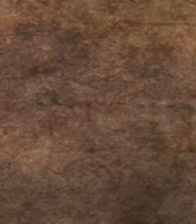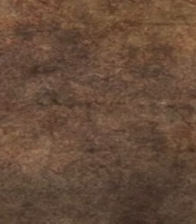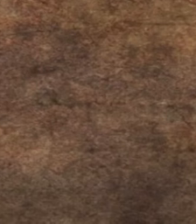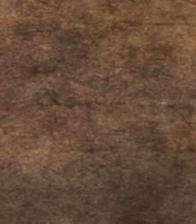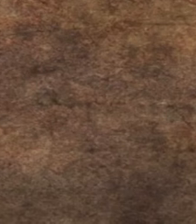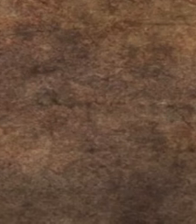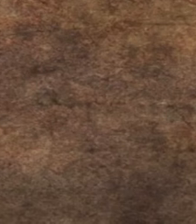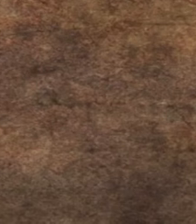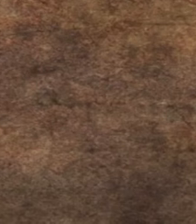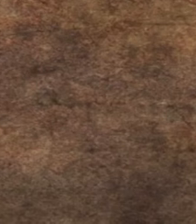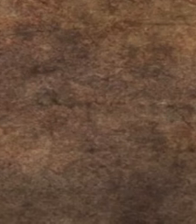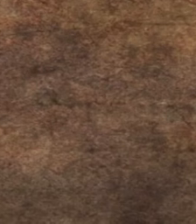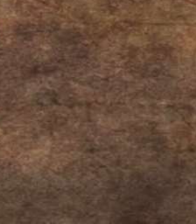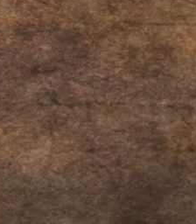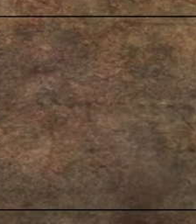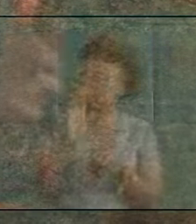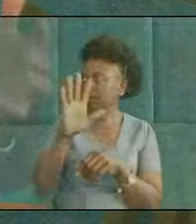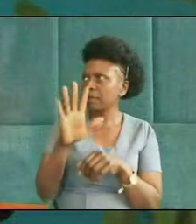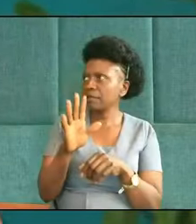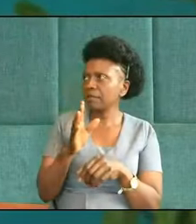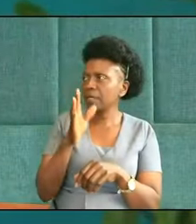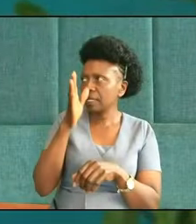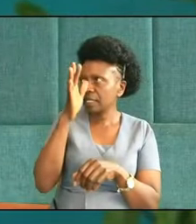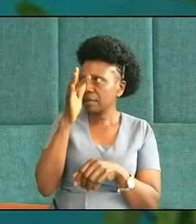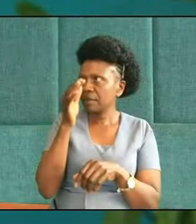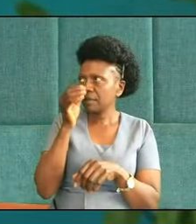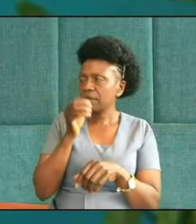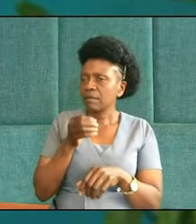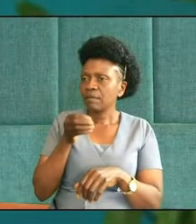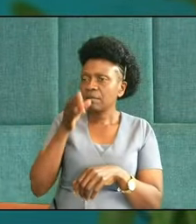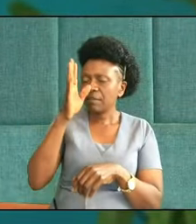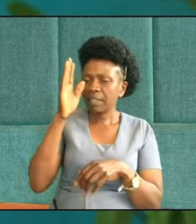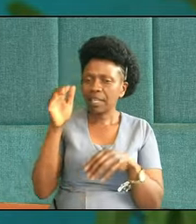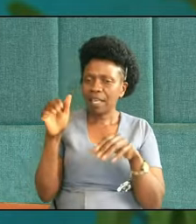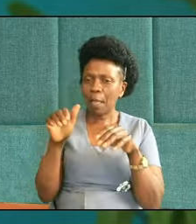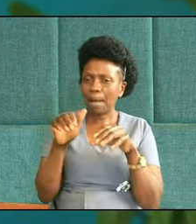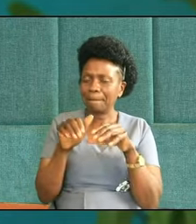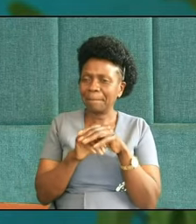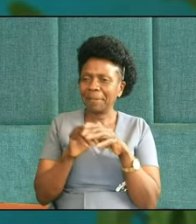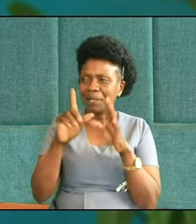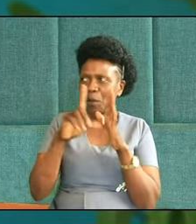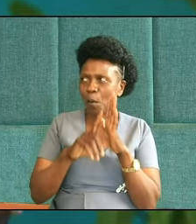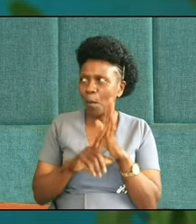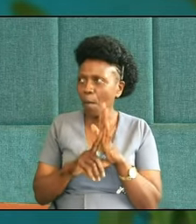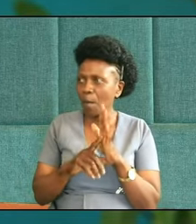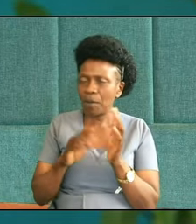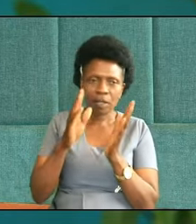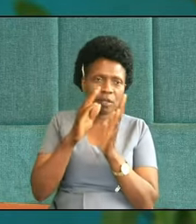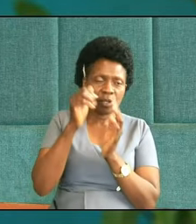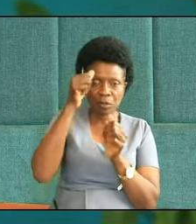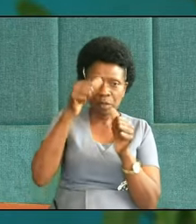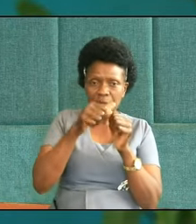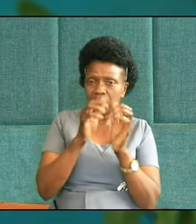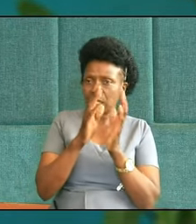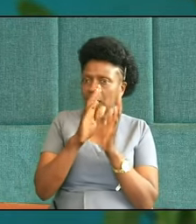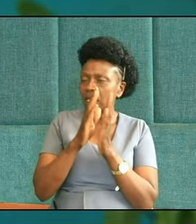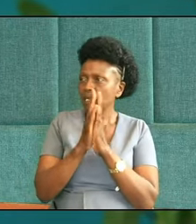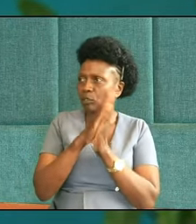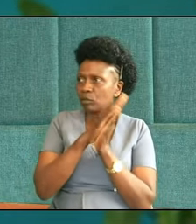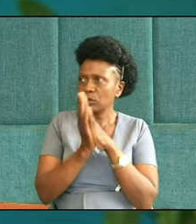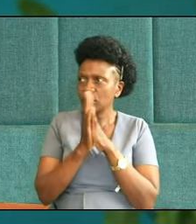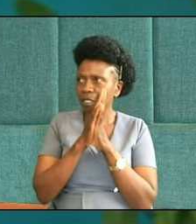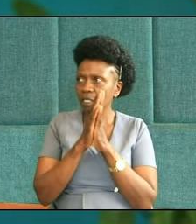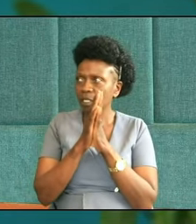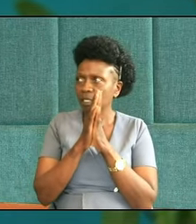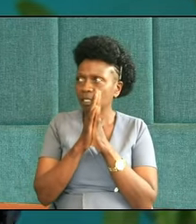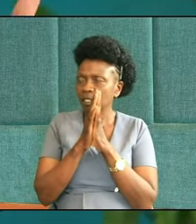you're saying, oh, no wonder I've never heard a sermon about this man. This was a really bad guy. Alright? And we have just started the story. There's a